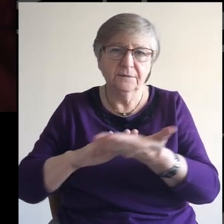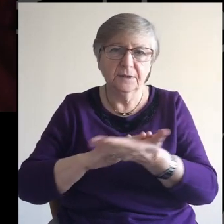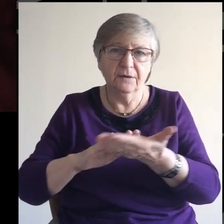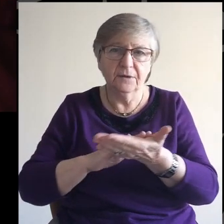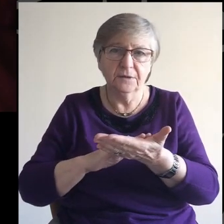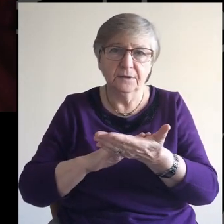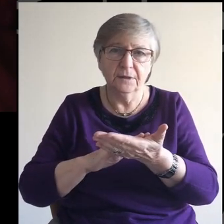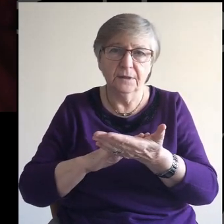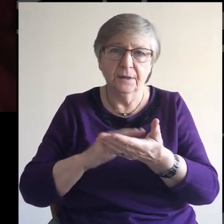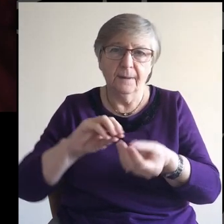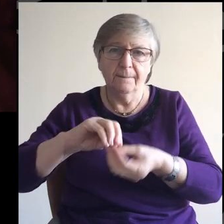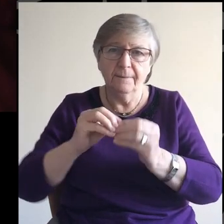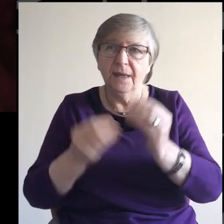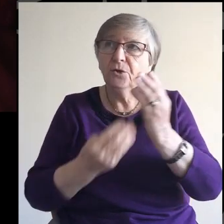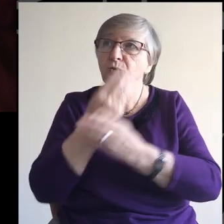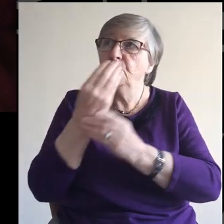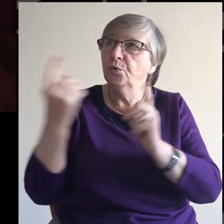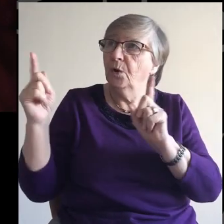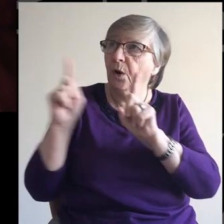closeness with you.